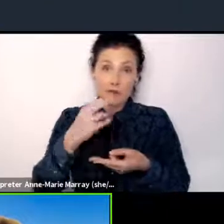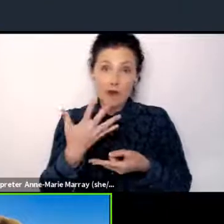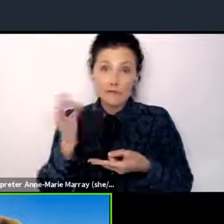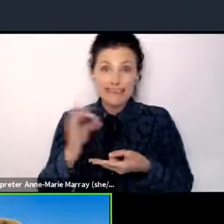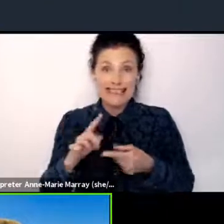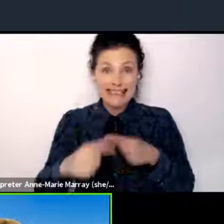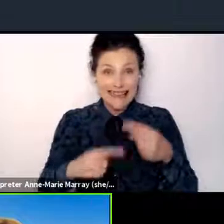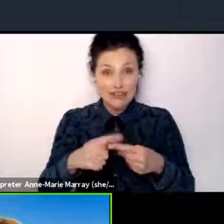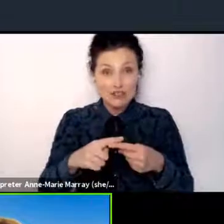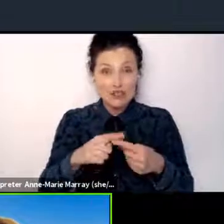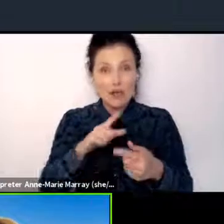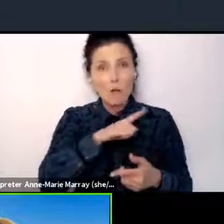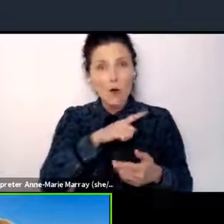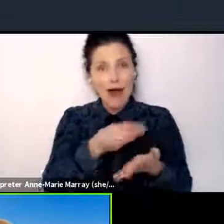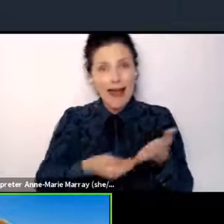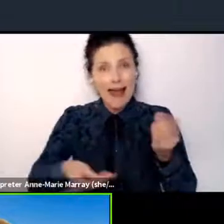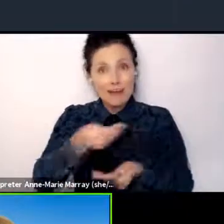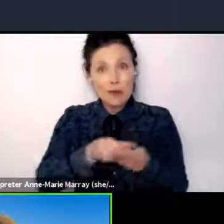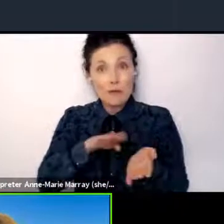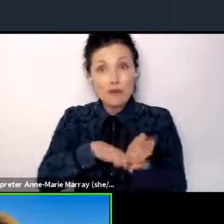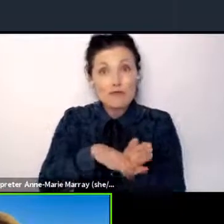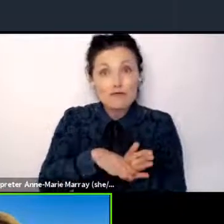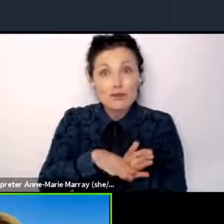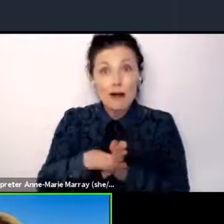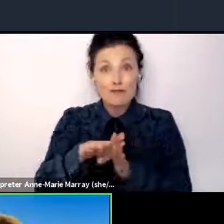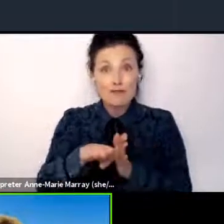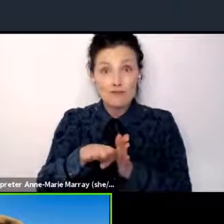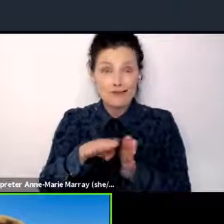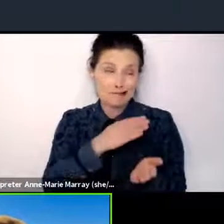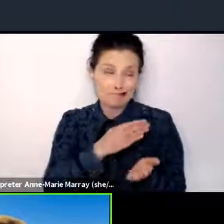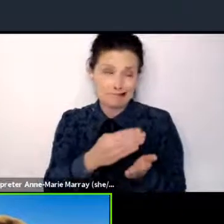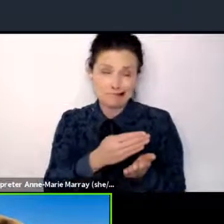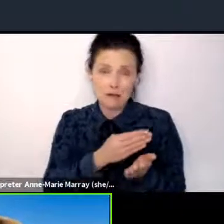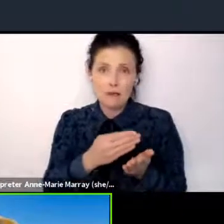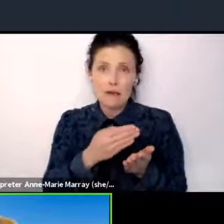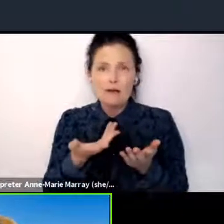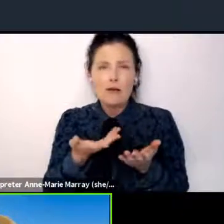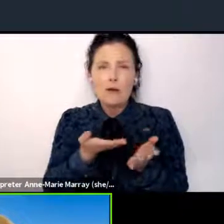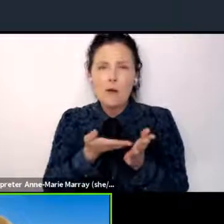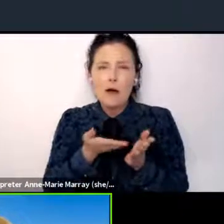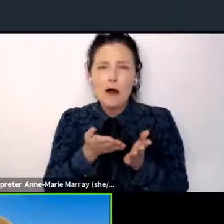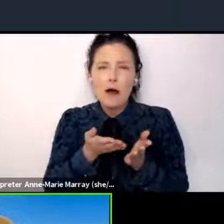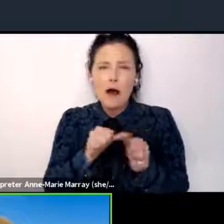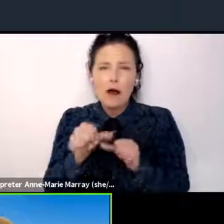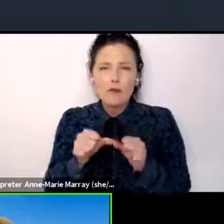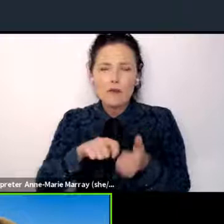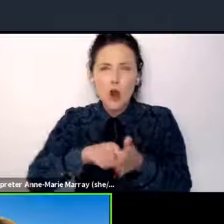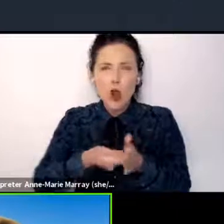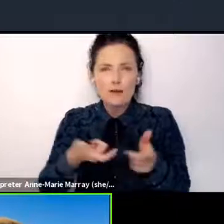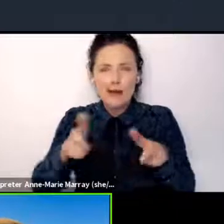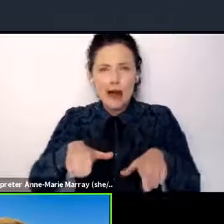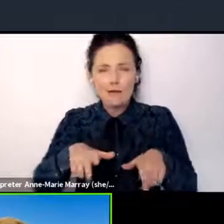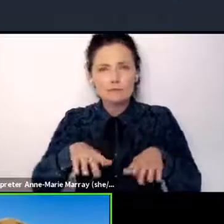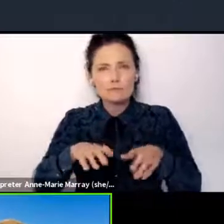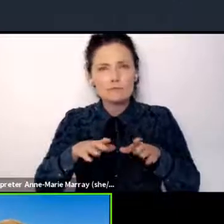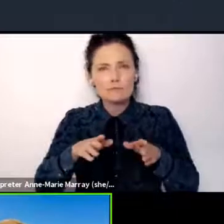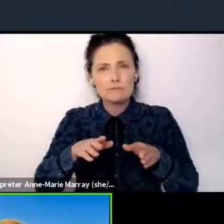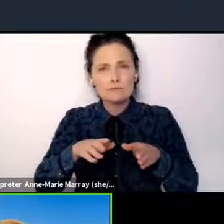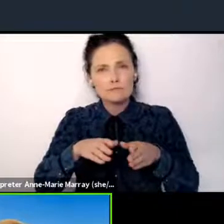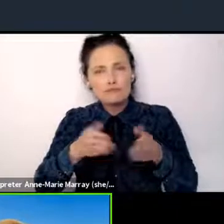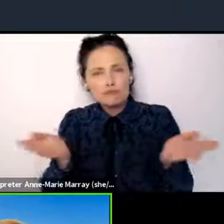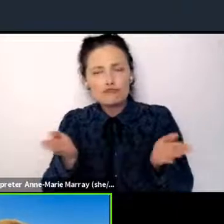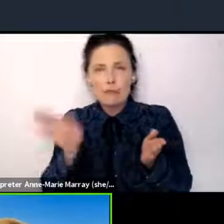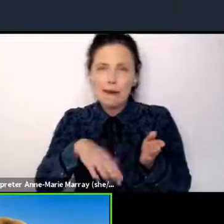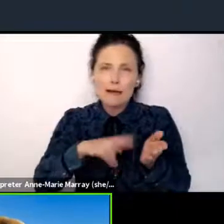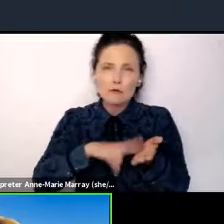recovery insofar as we've had one as lockdowns have been eased has been fossil fueled. You know, only 2% of